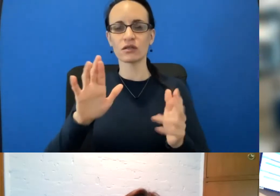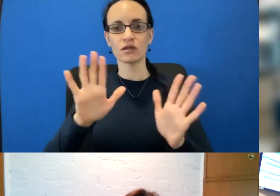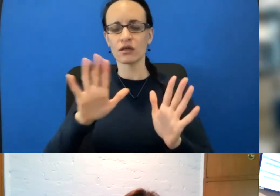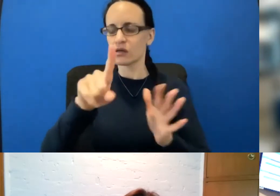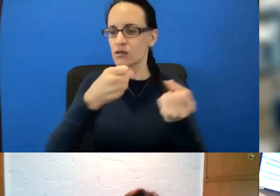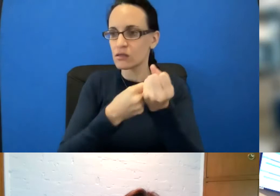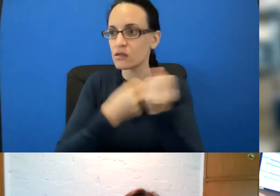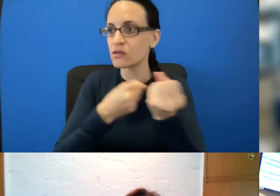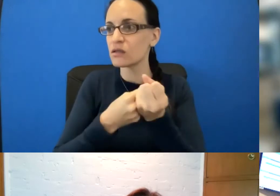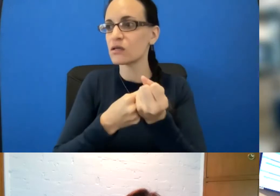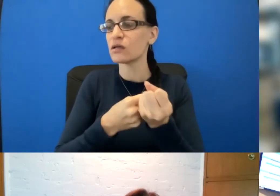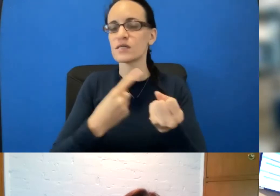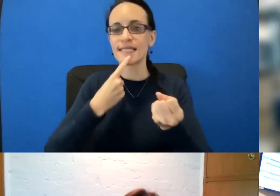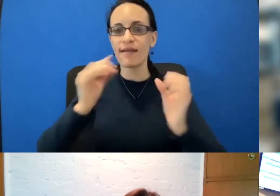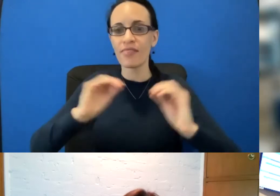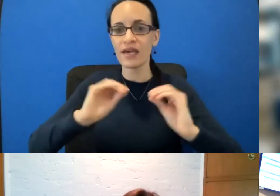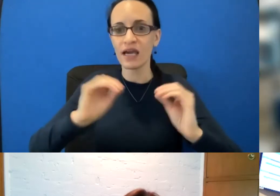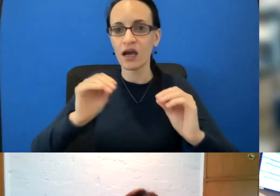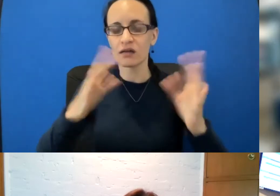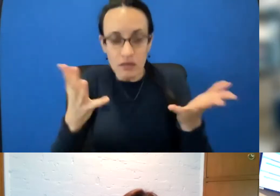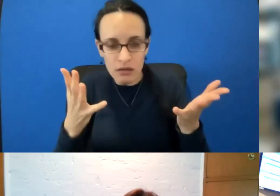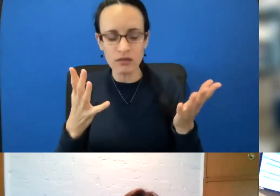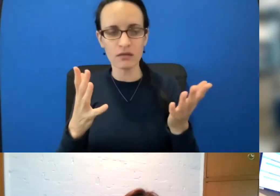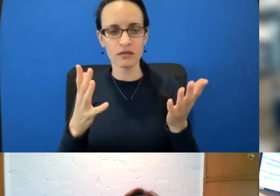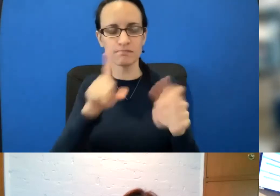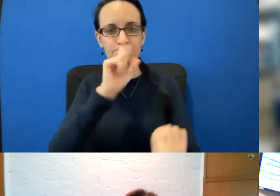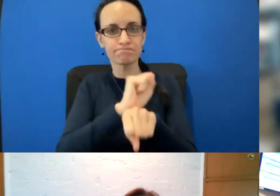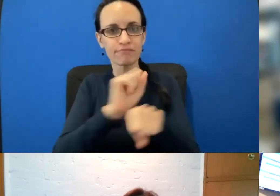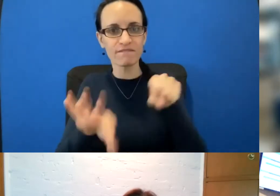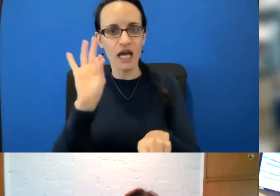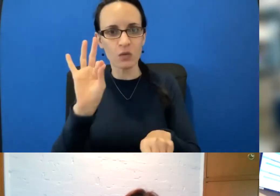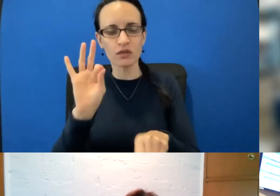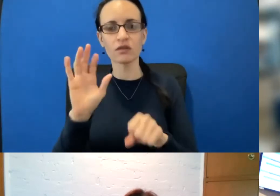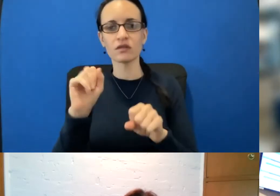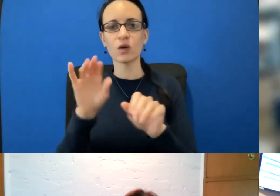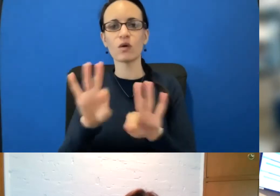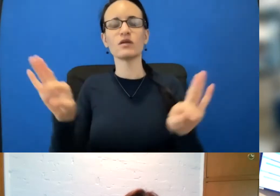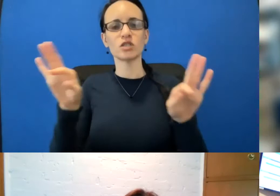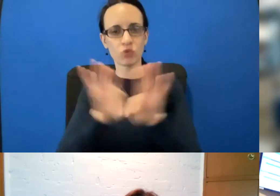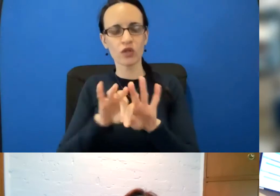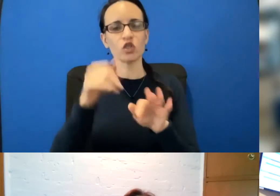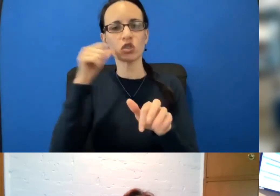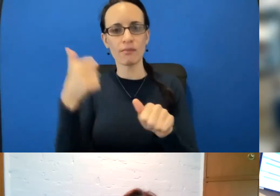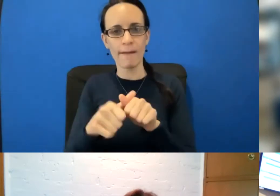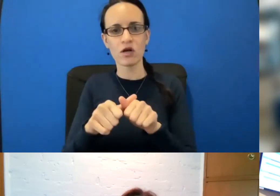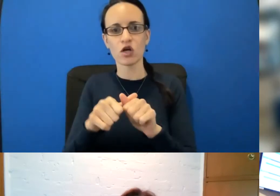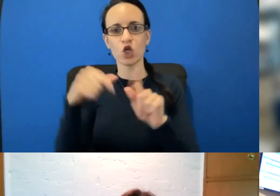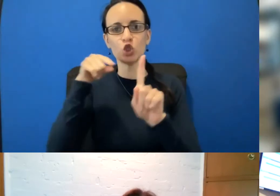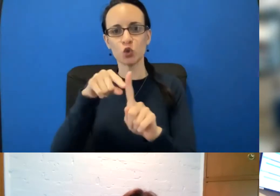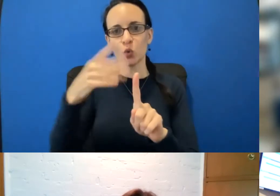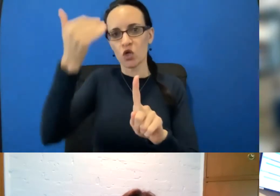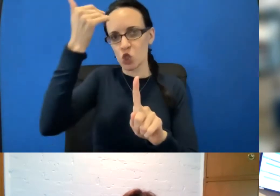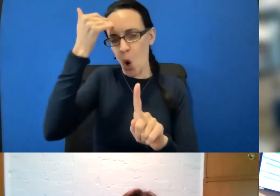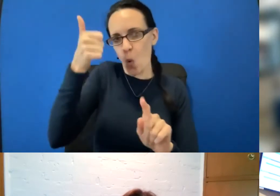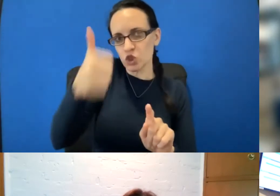that it was a cyst. So the most important thing to remember is nobody knows you as well as you know you. And if you think